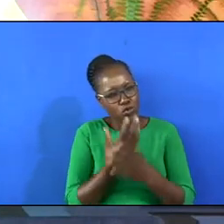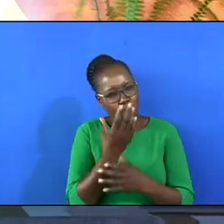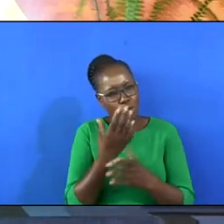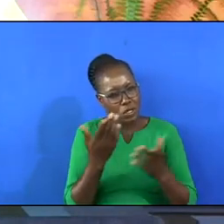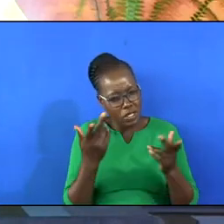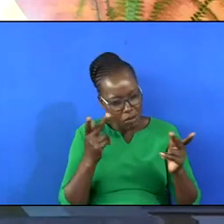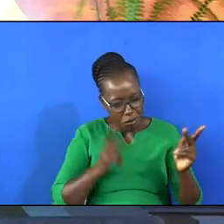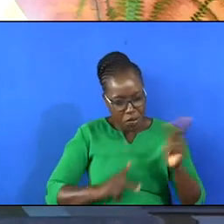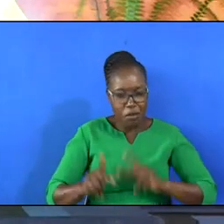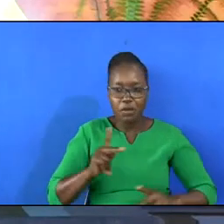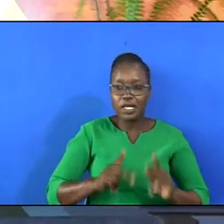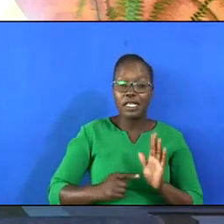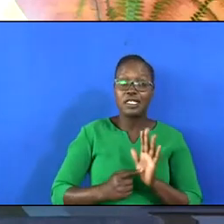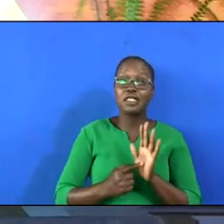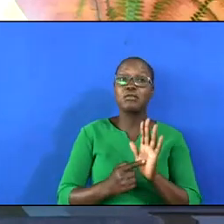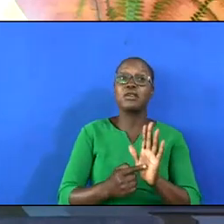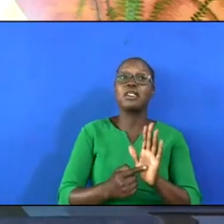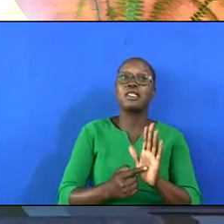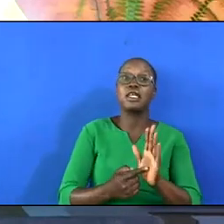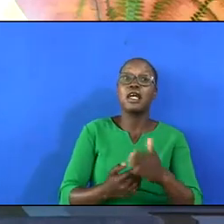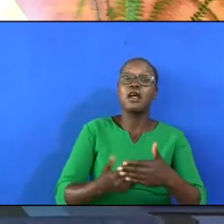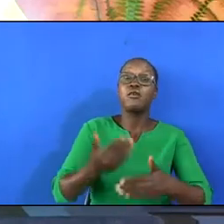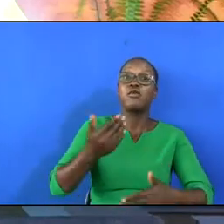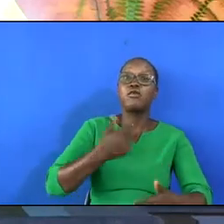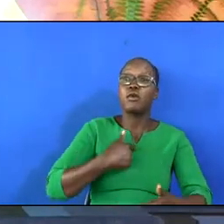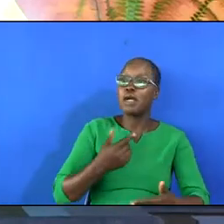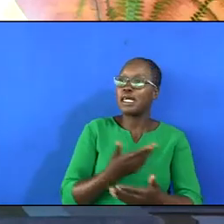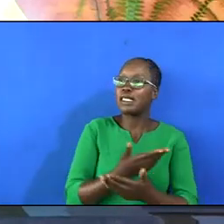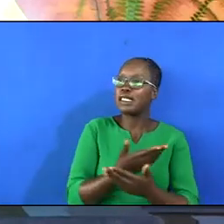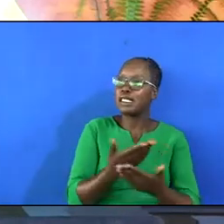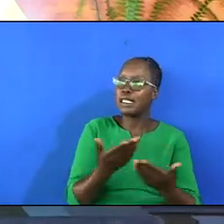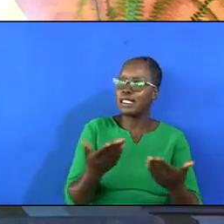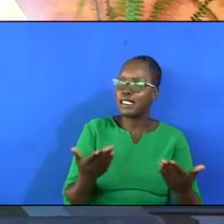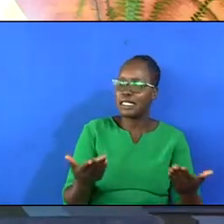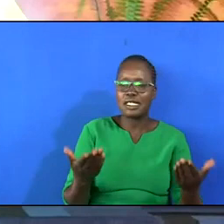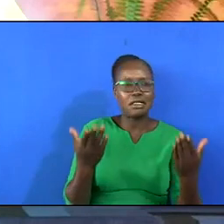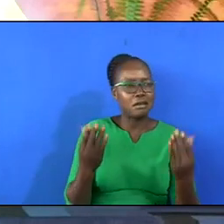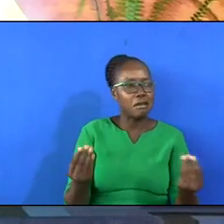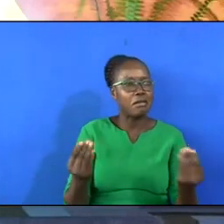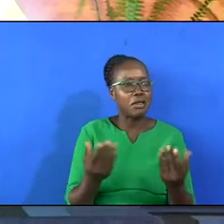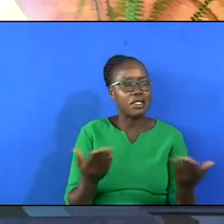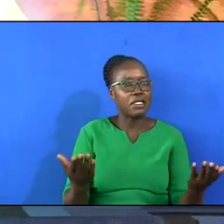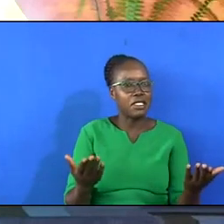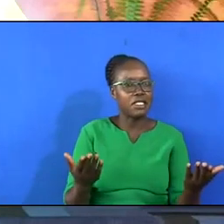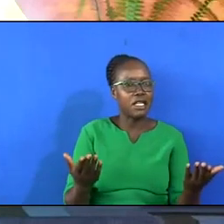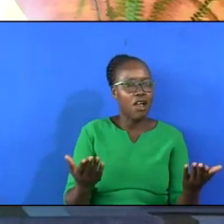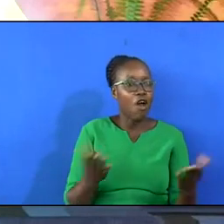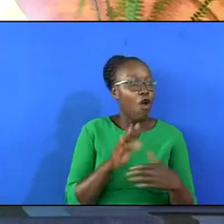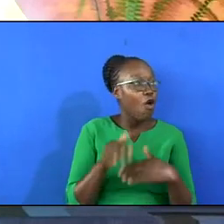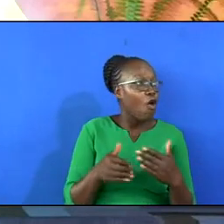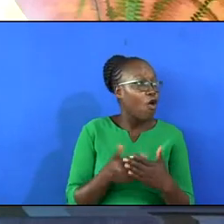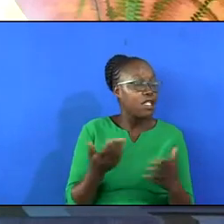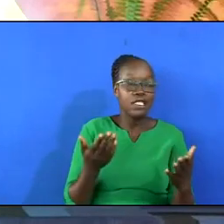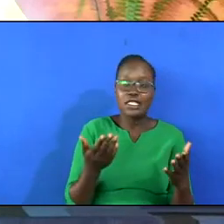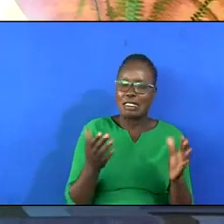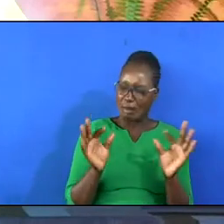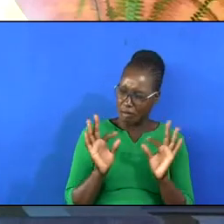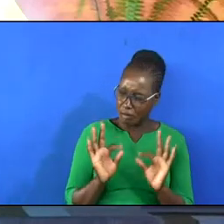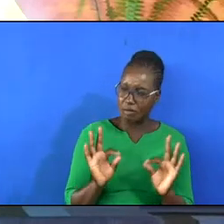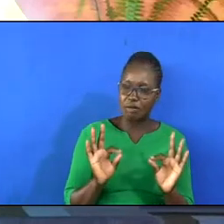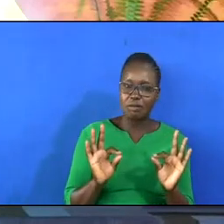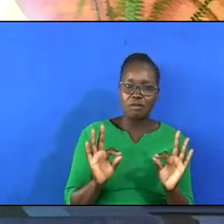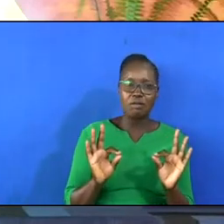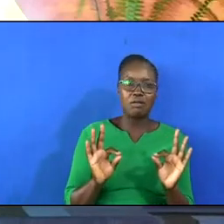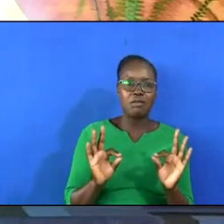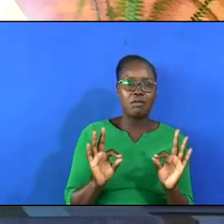and displayed them before me. And I said, Do you see these single mothers? Do you see these orphans? Do you see these